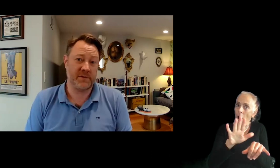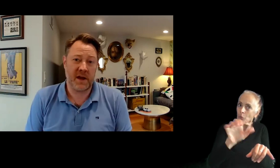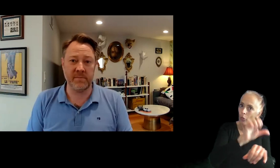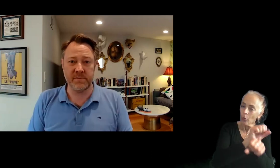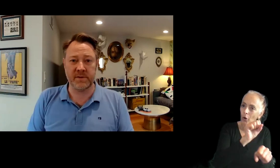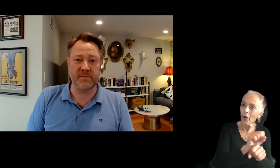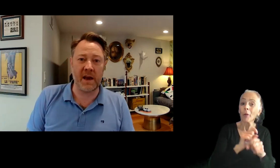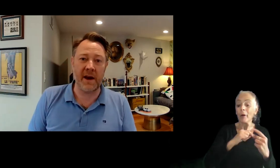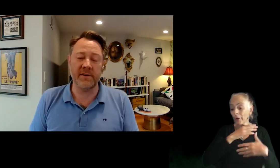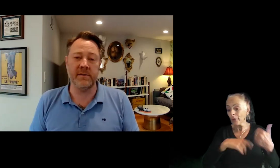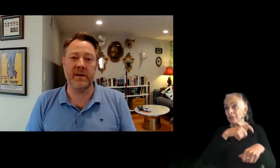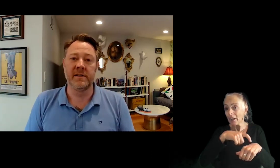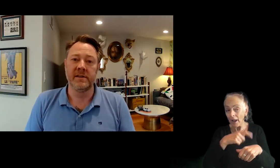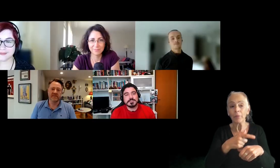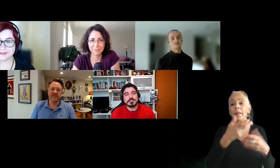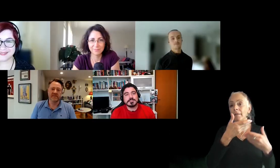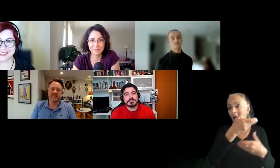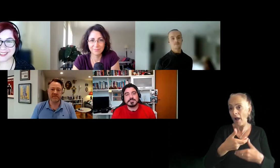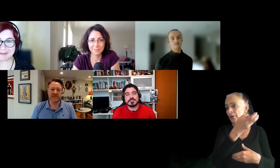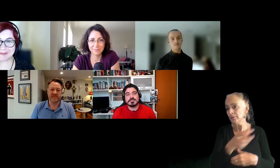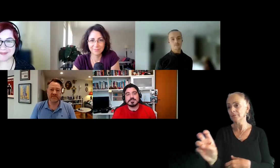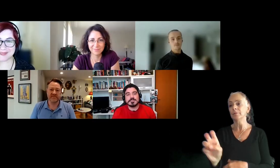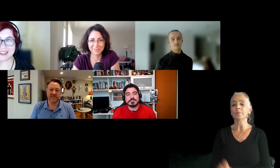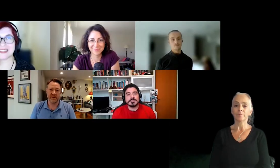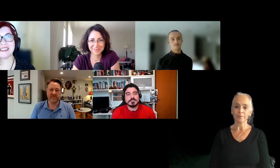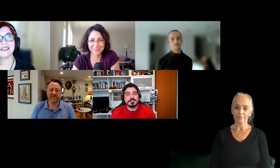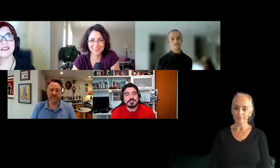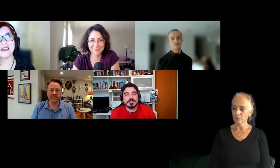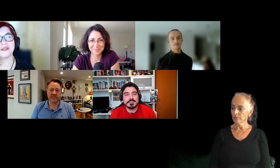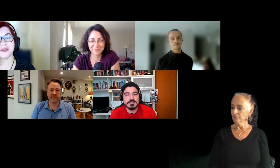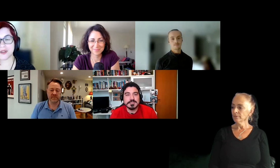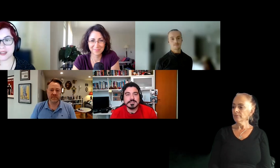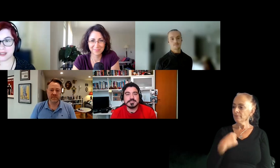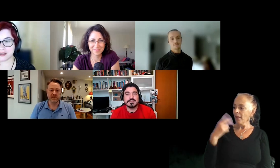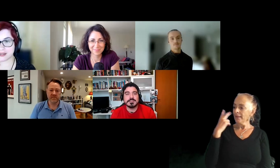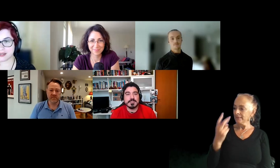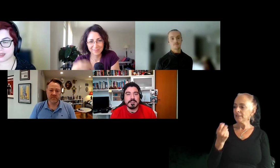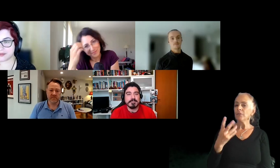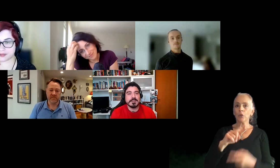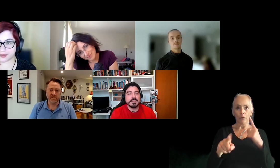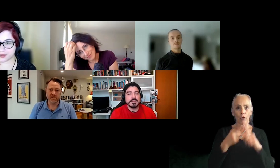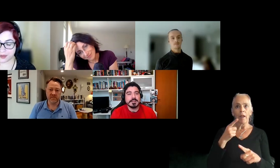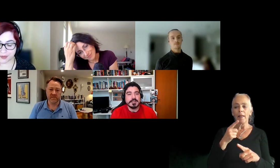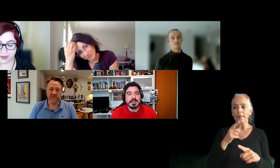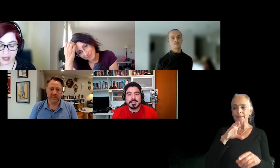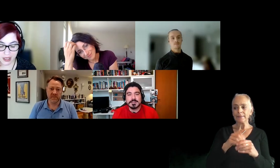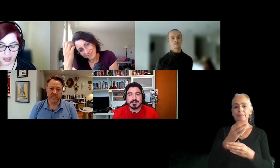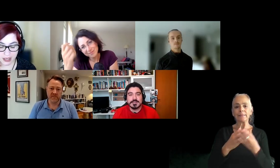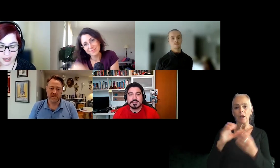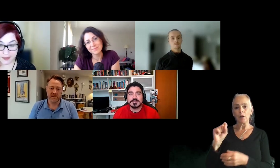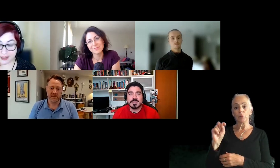off because over time you can get hired to do that. Awesome. I see a few friends inside of a few studios,